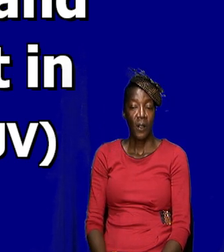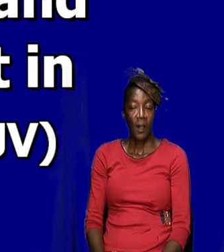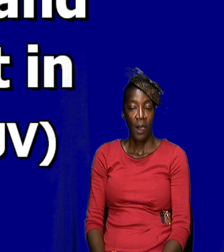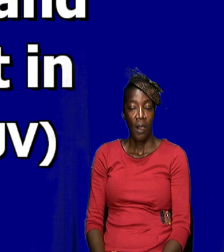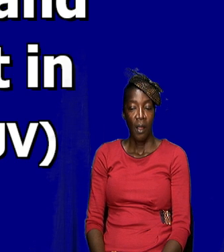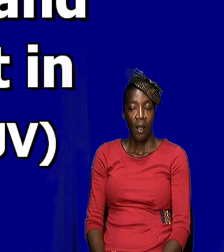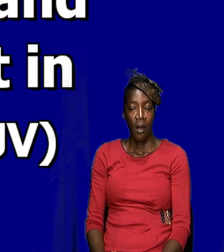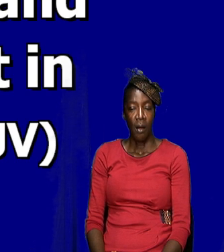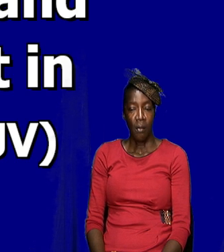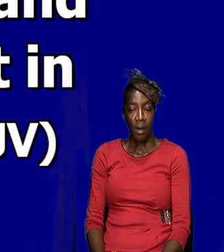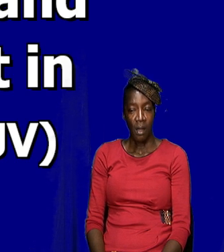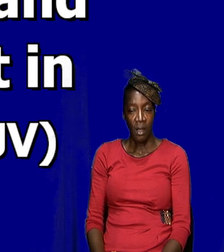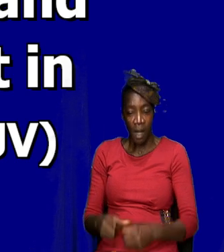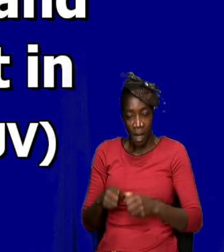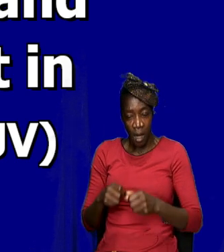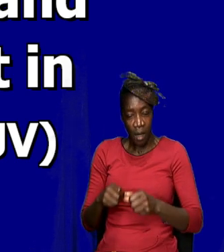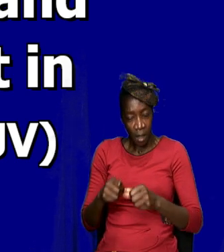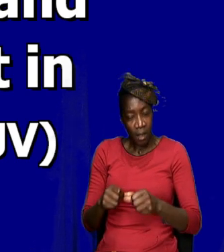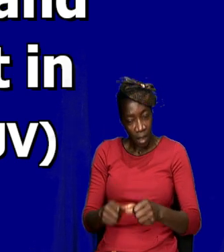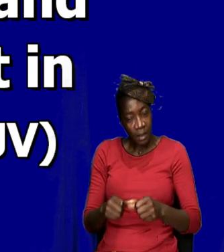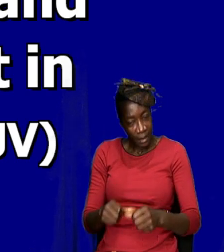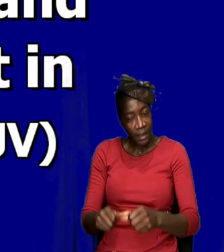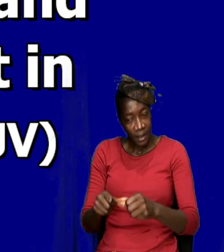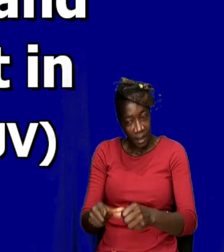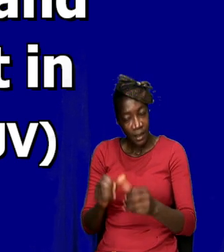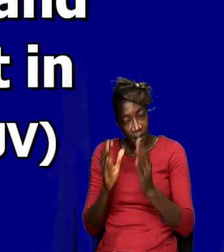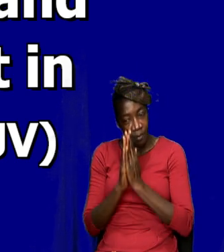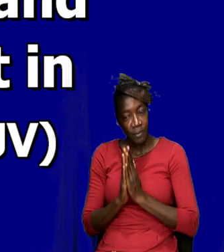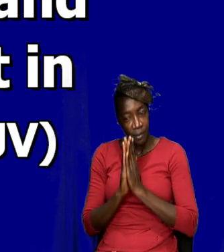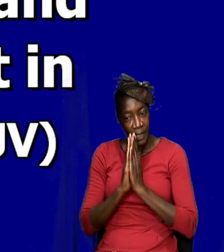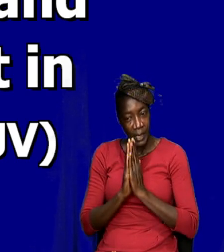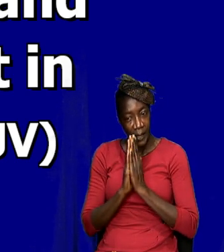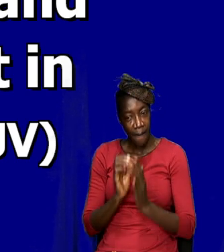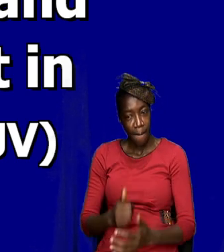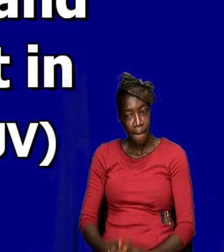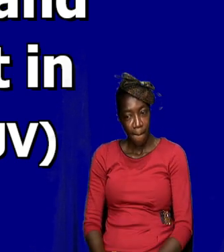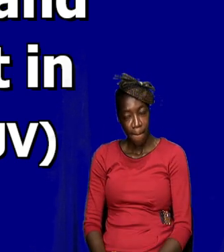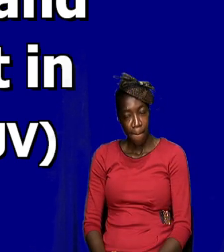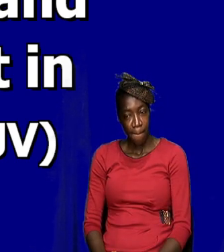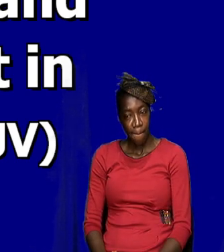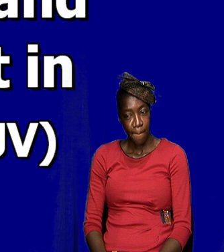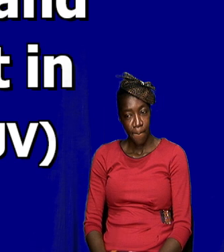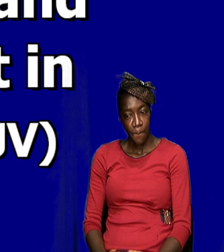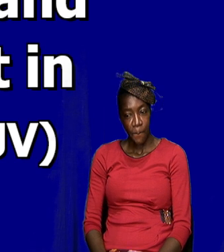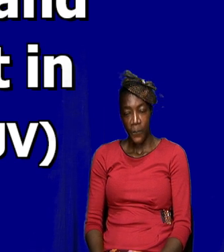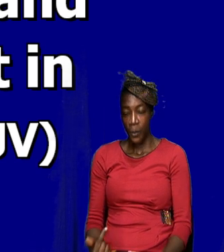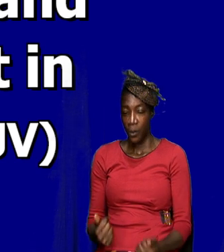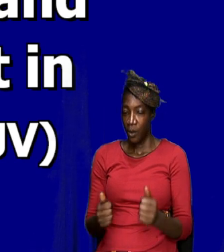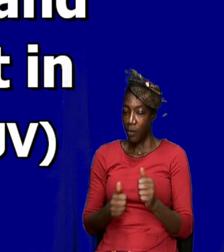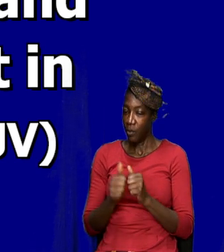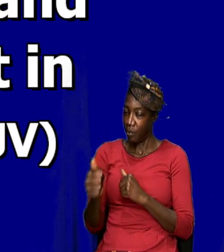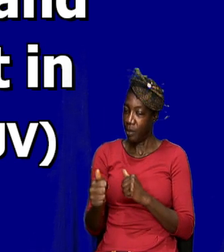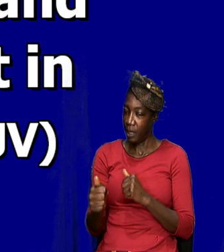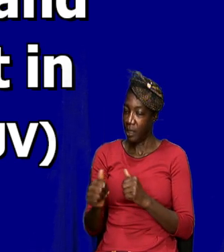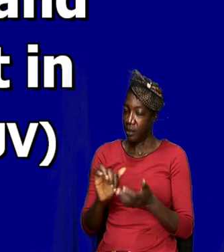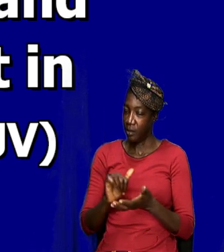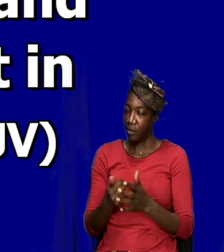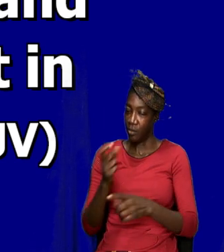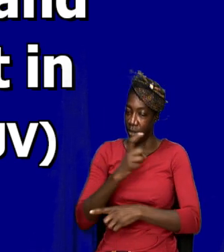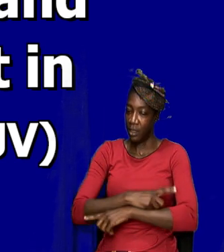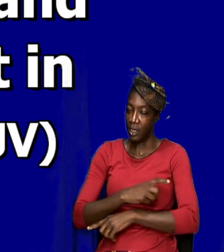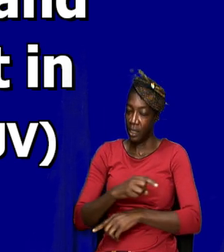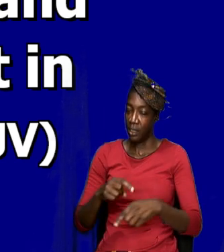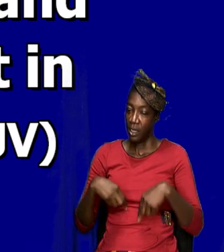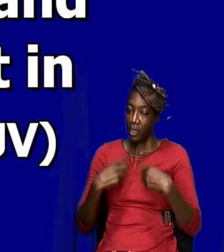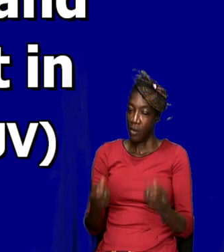habit. you know, the Bible says he would, the scripture says, and it came to pass that in those days that he